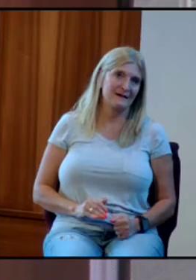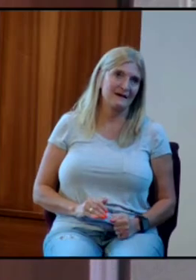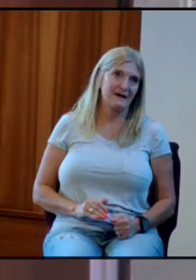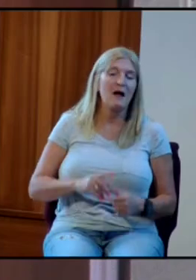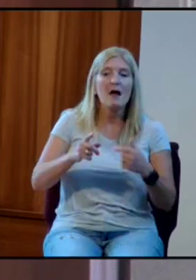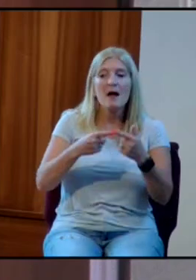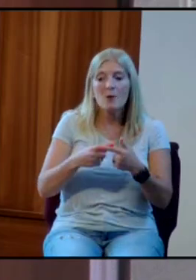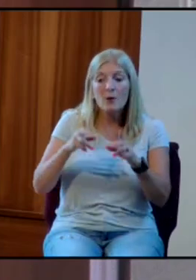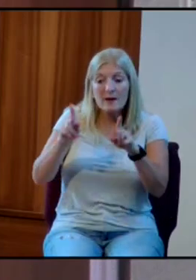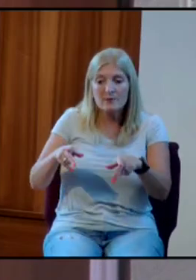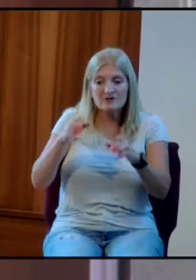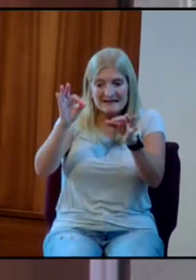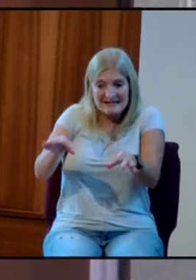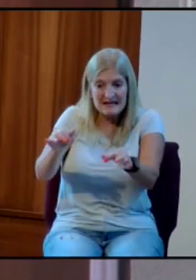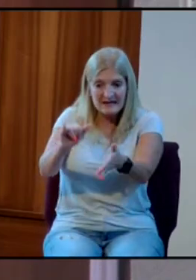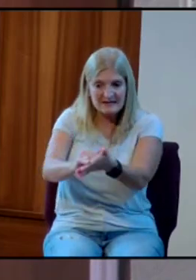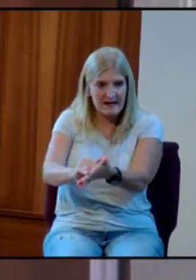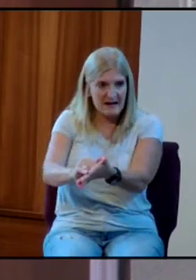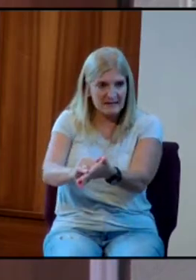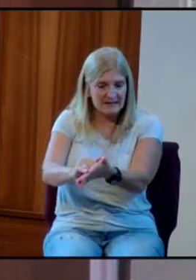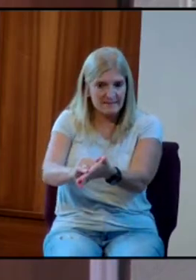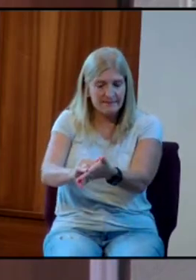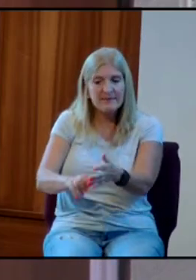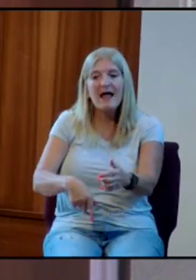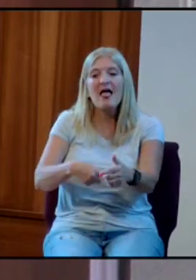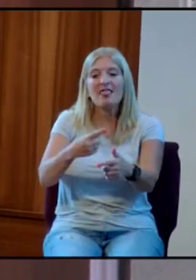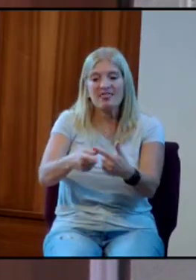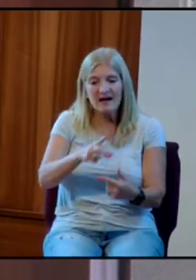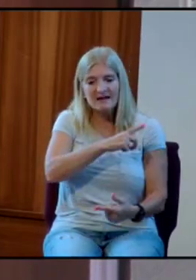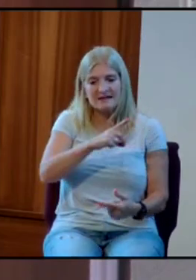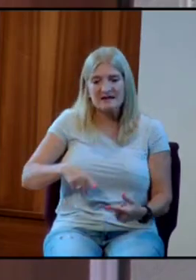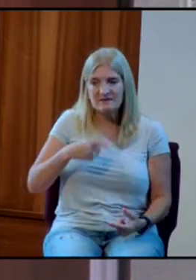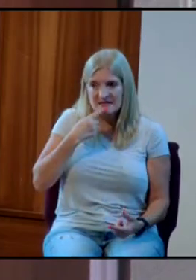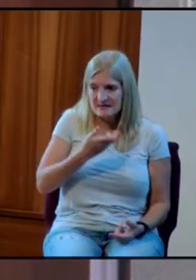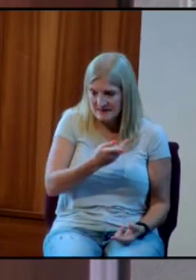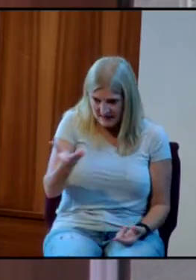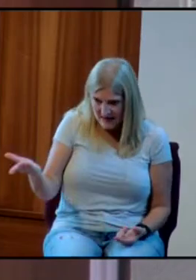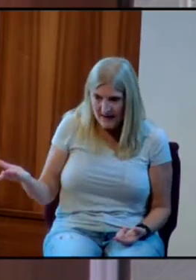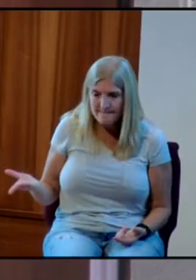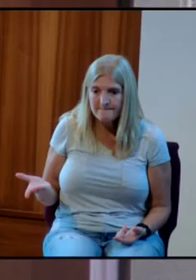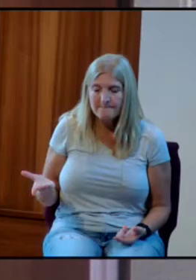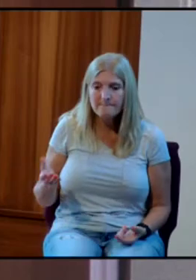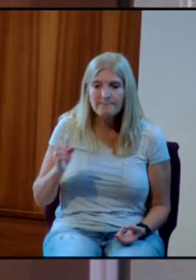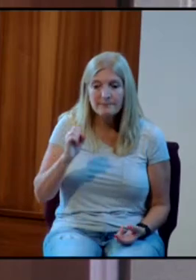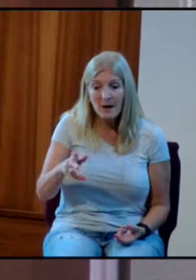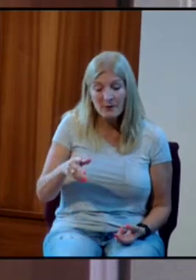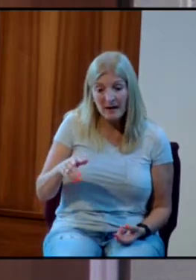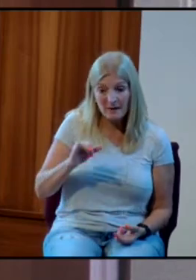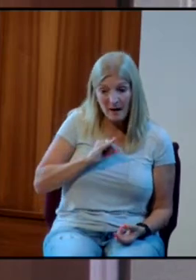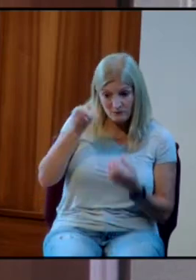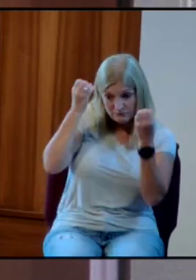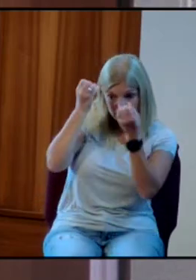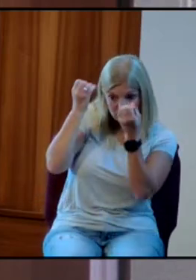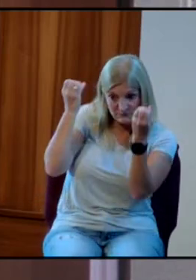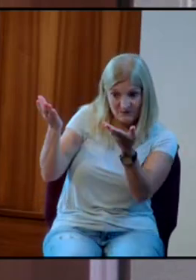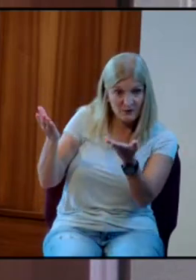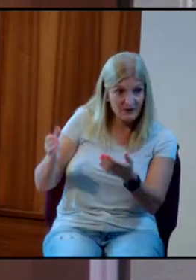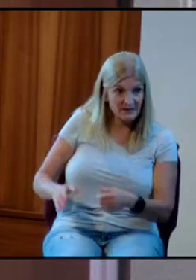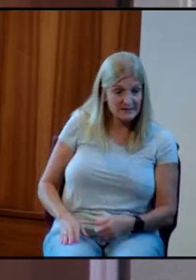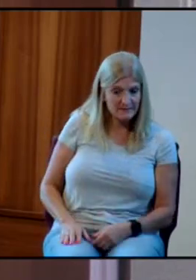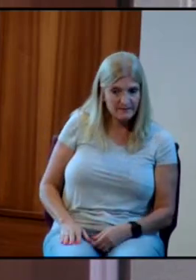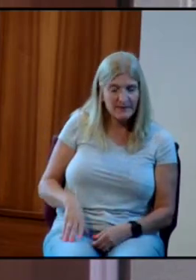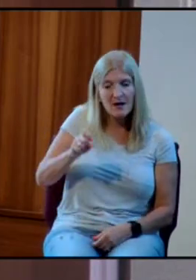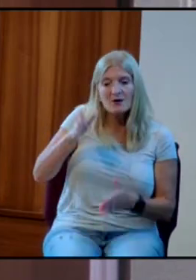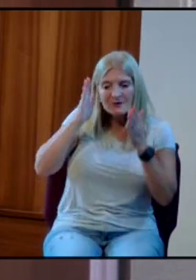decides that's what they really want, then David says to them, well, I've got advice for you. You got to